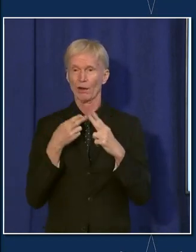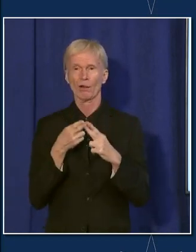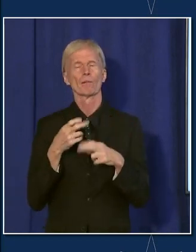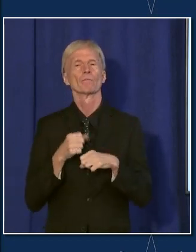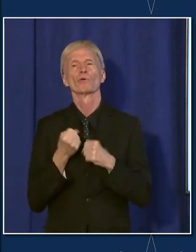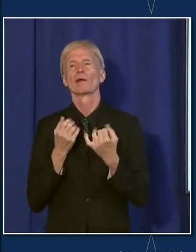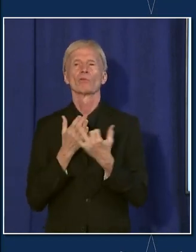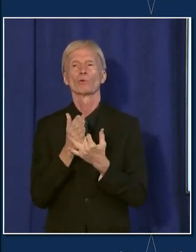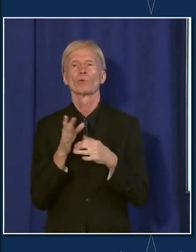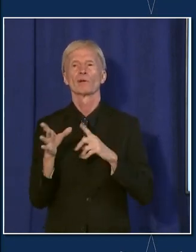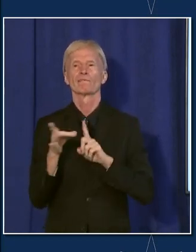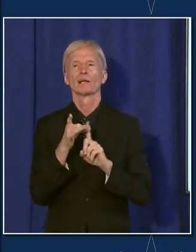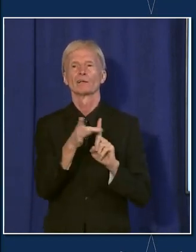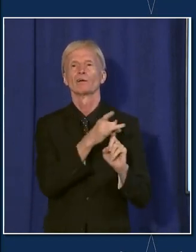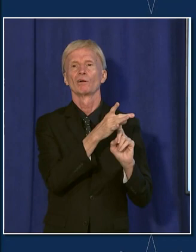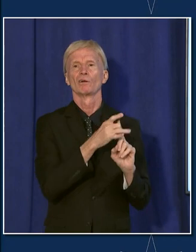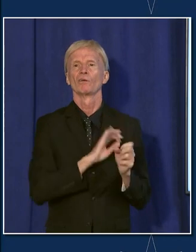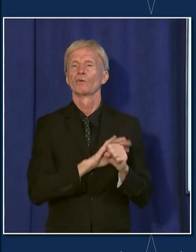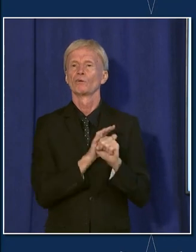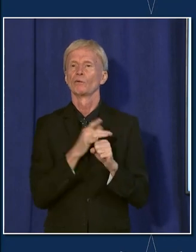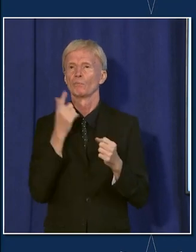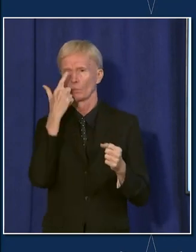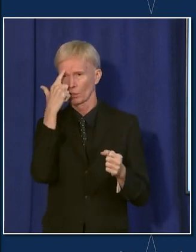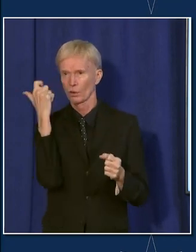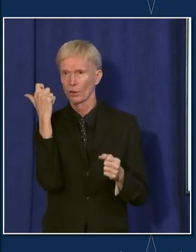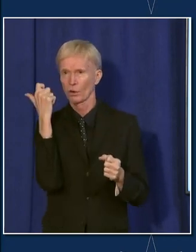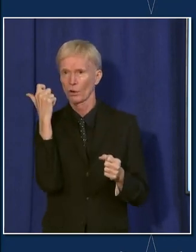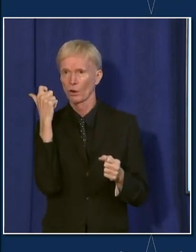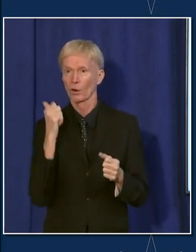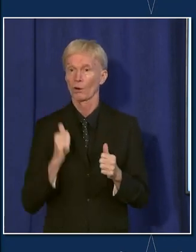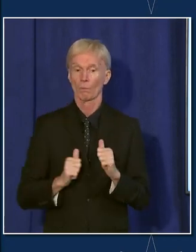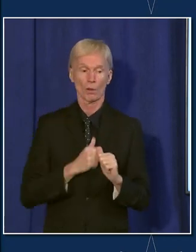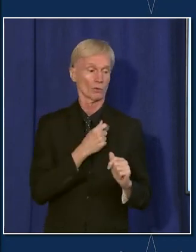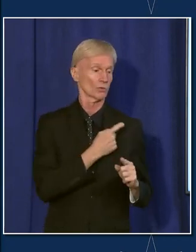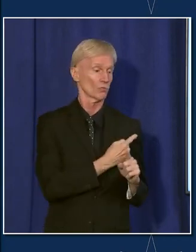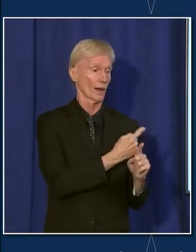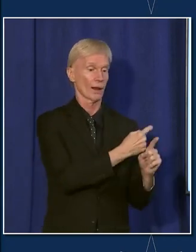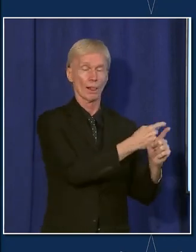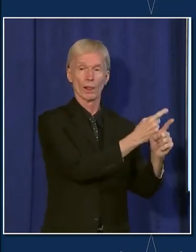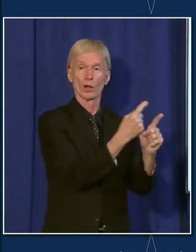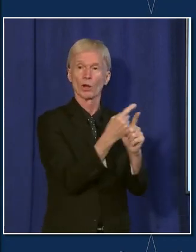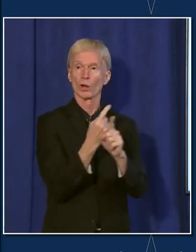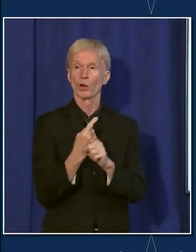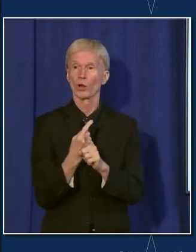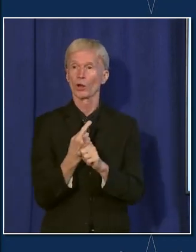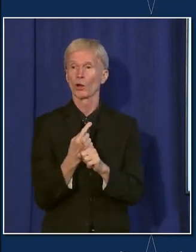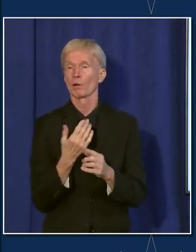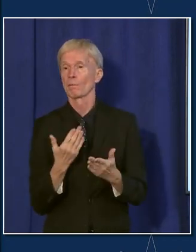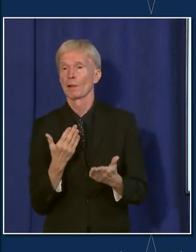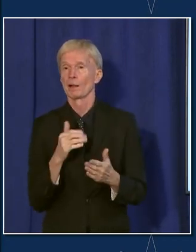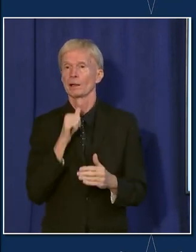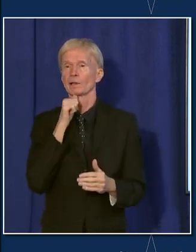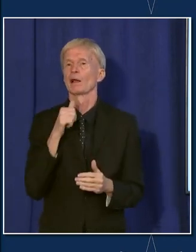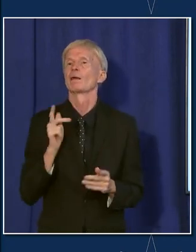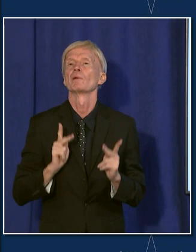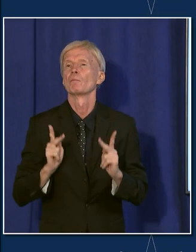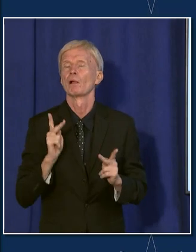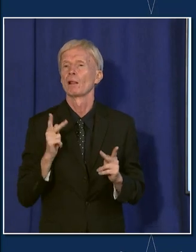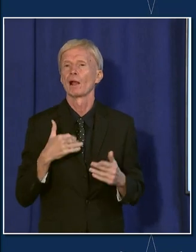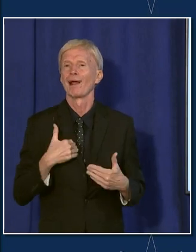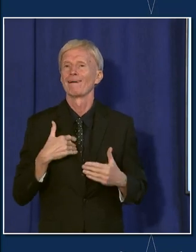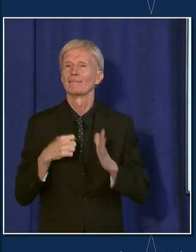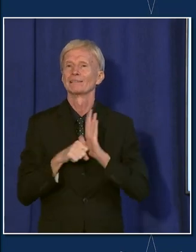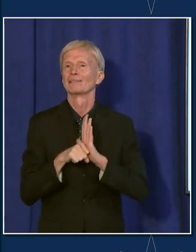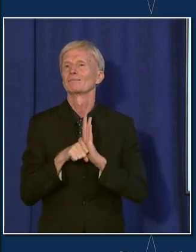nevertheless, that is really hard to count, because most of the breakthrough infections might be asymptomatic, hence you don't know.